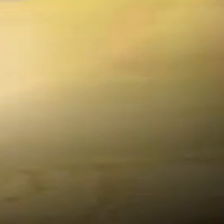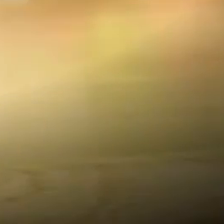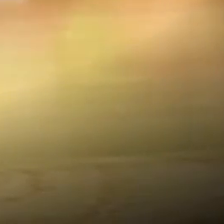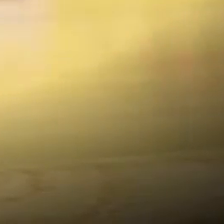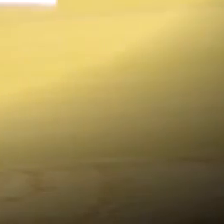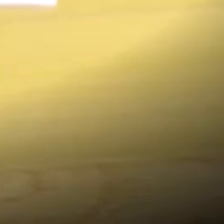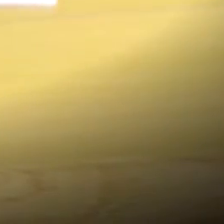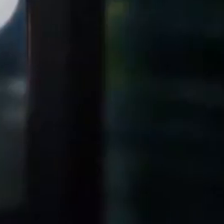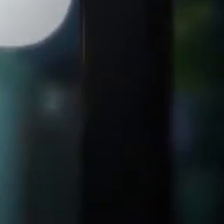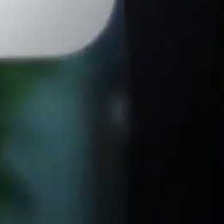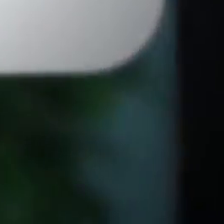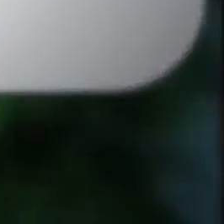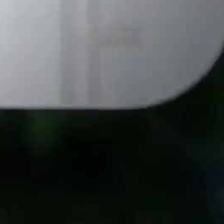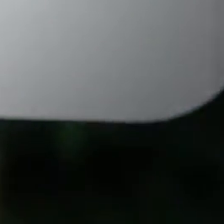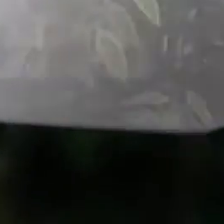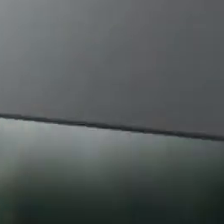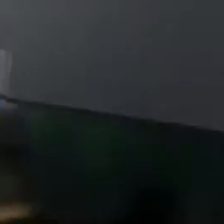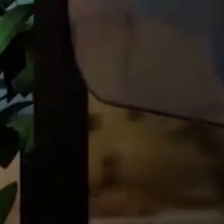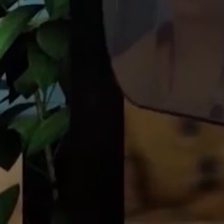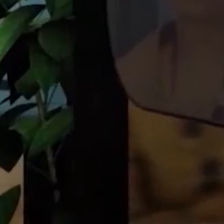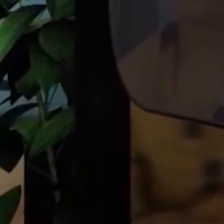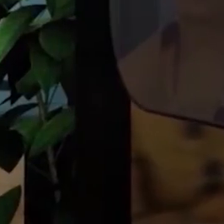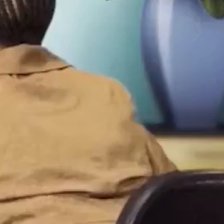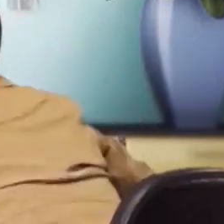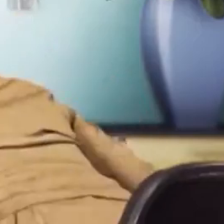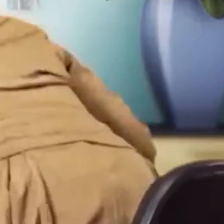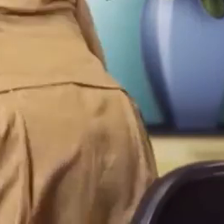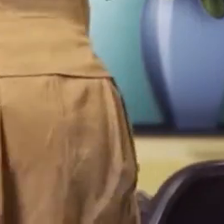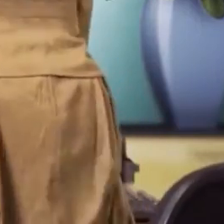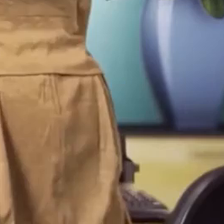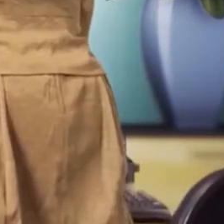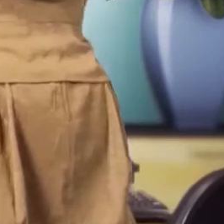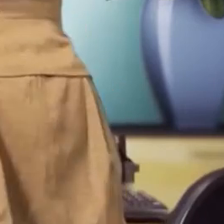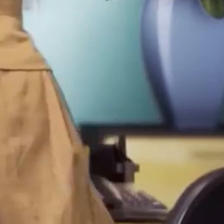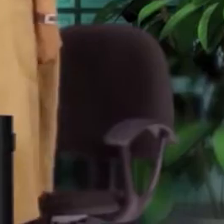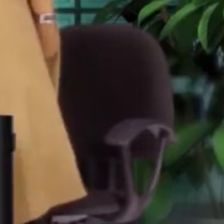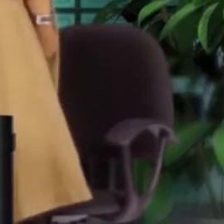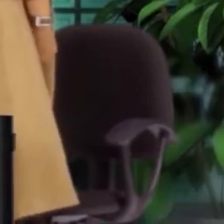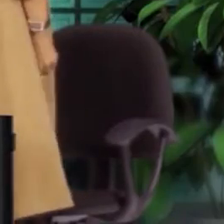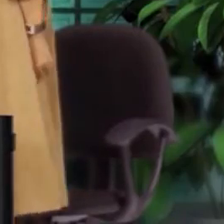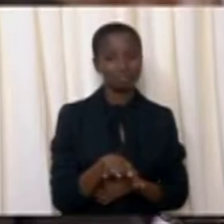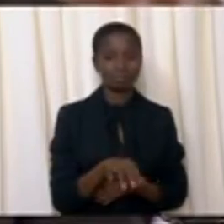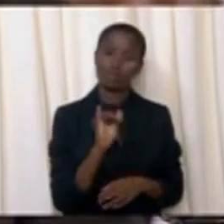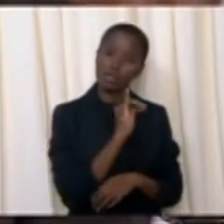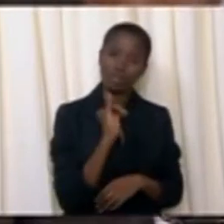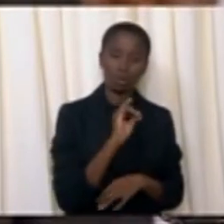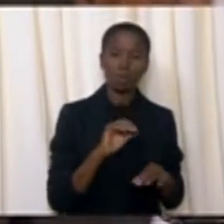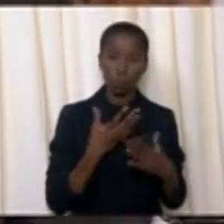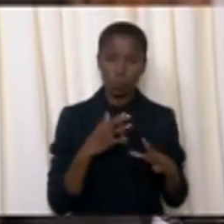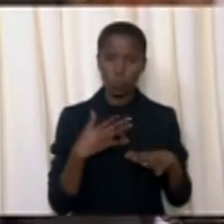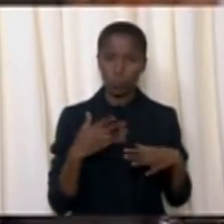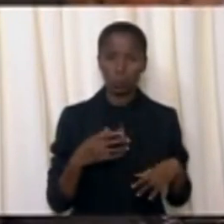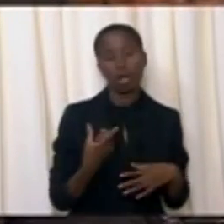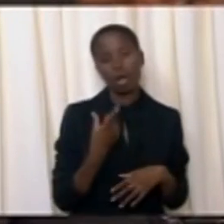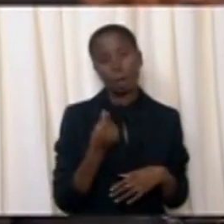Development Agency is doing a wonderful job to make our province a preferred investment destination. With